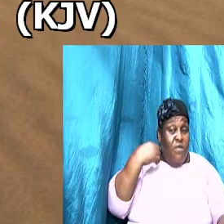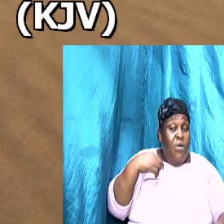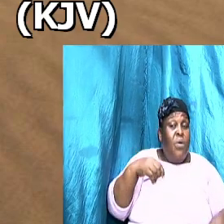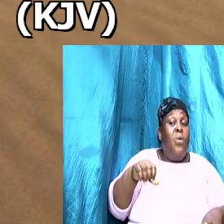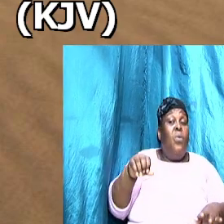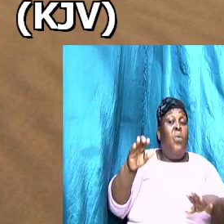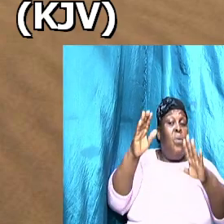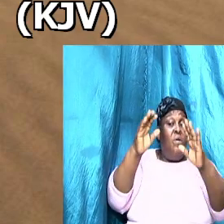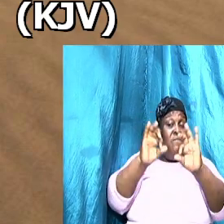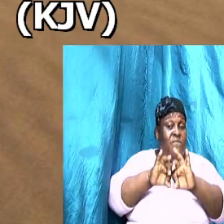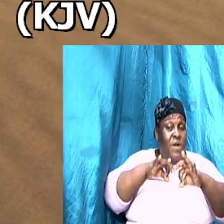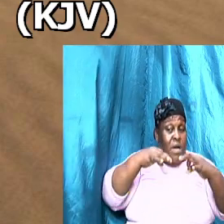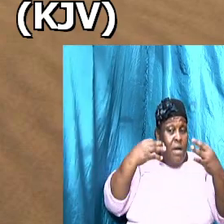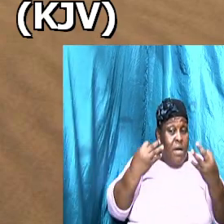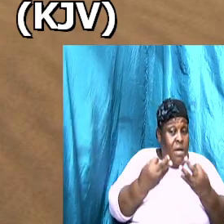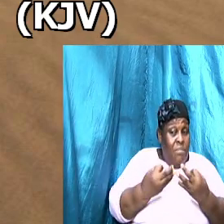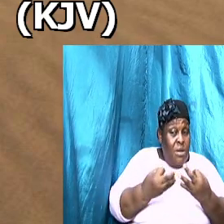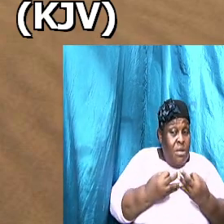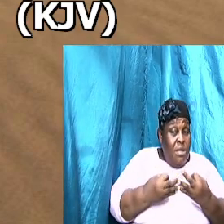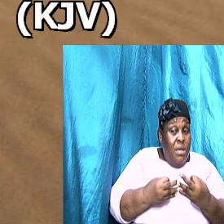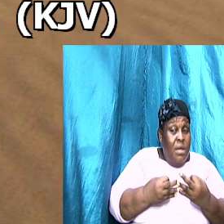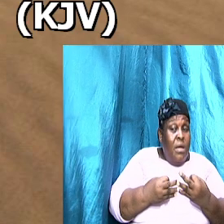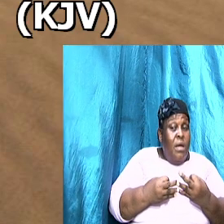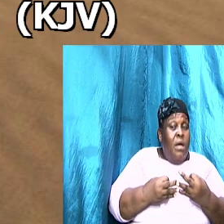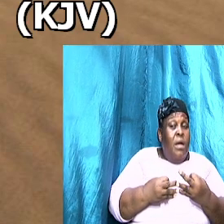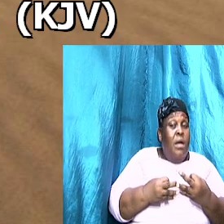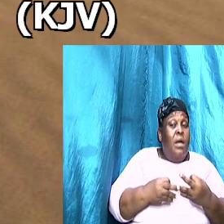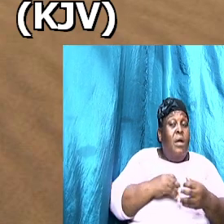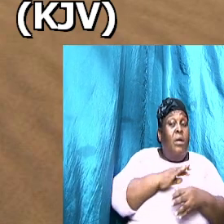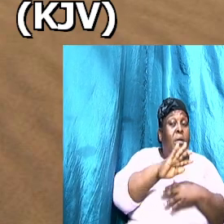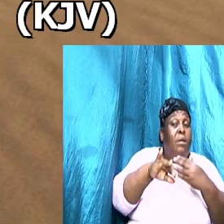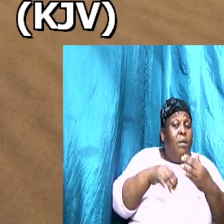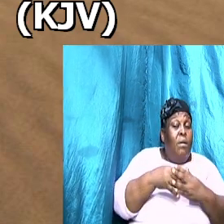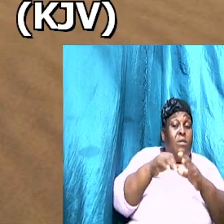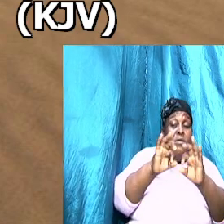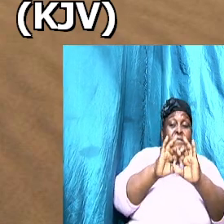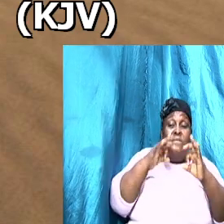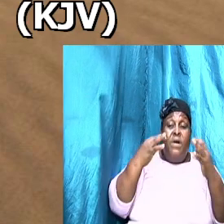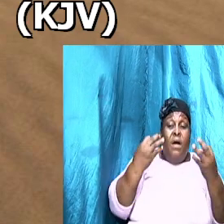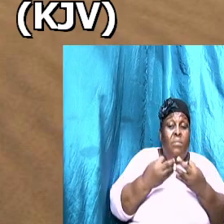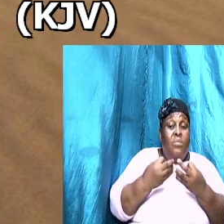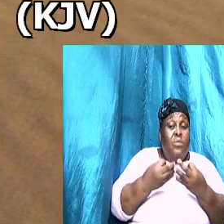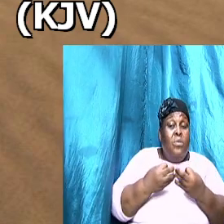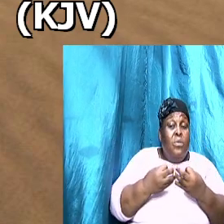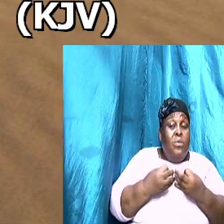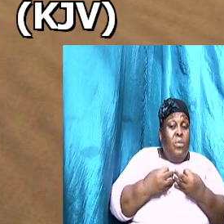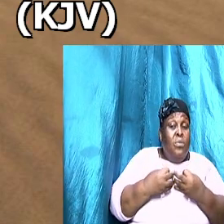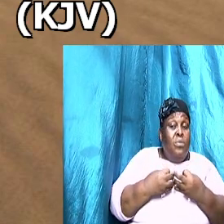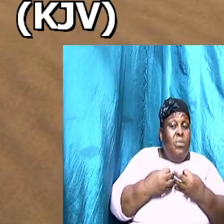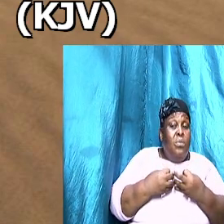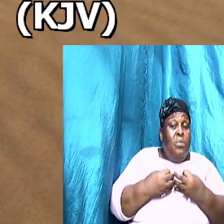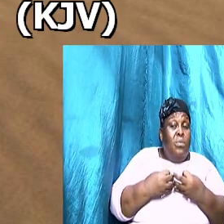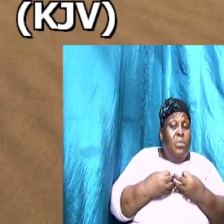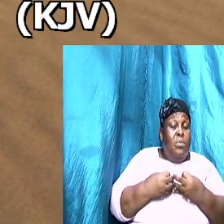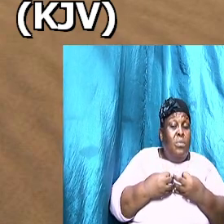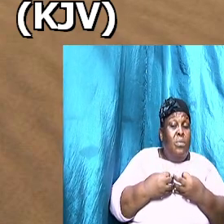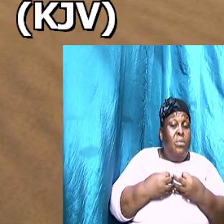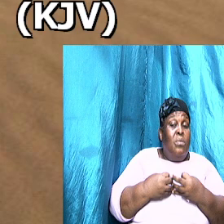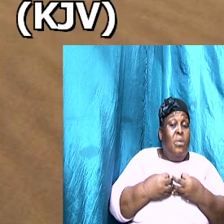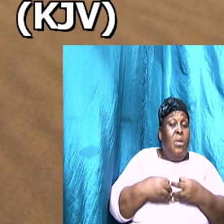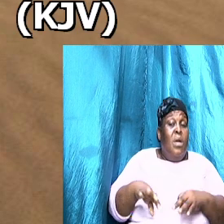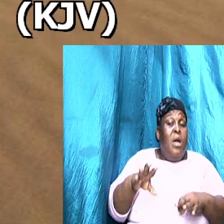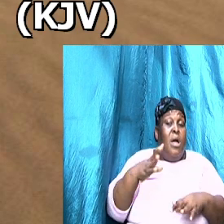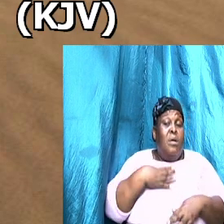household for all her household are clothed with scarlet hello